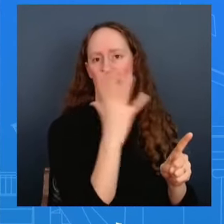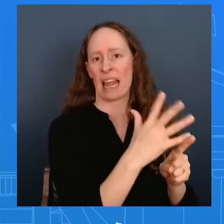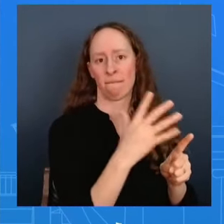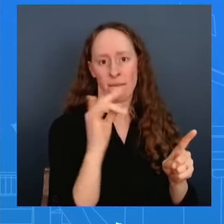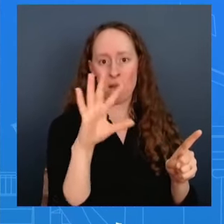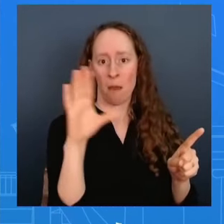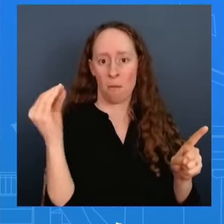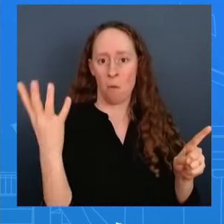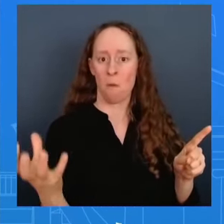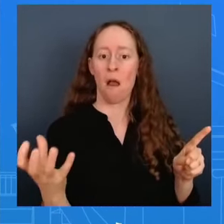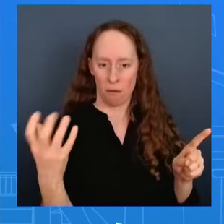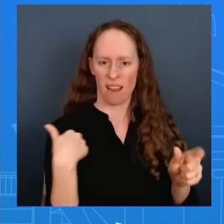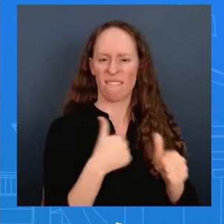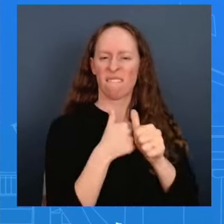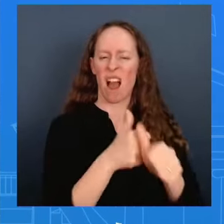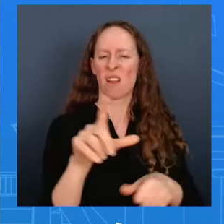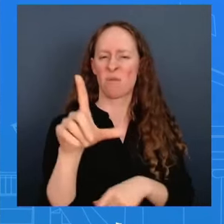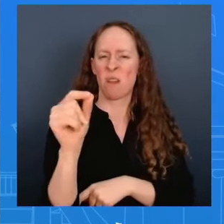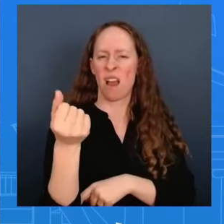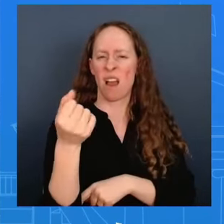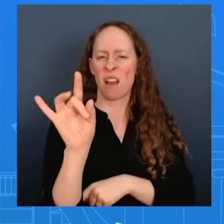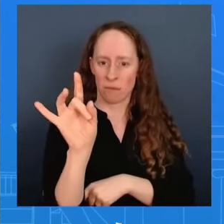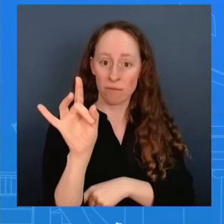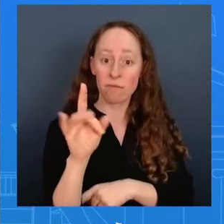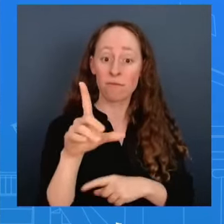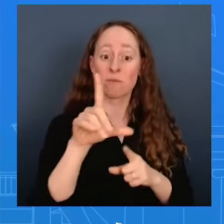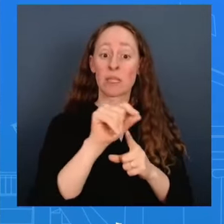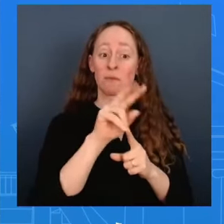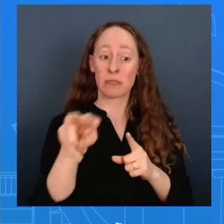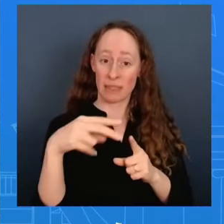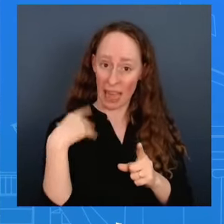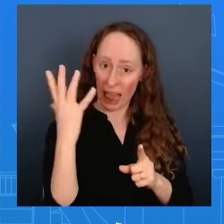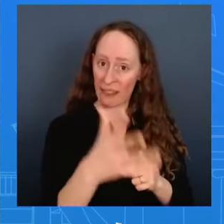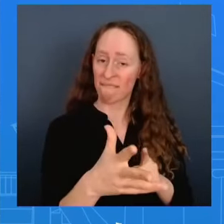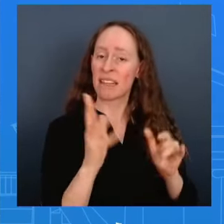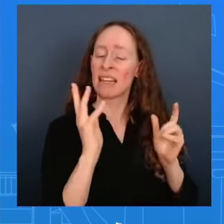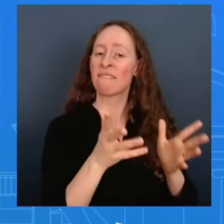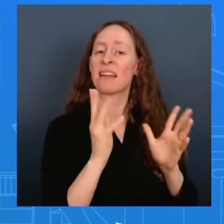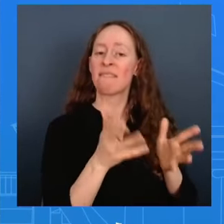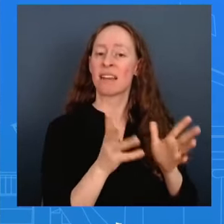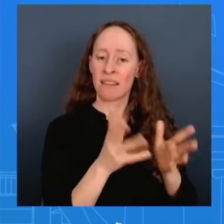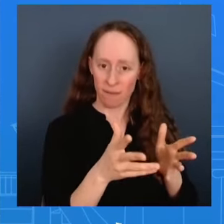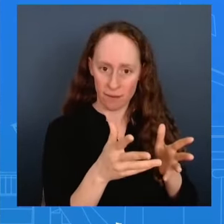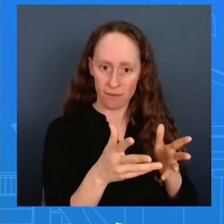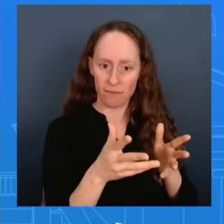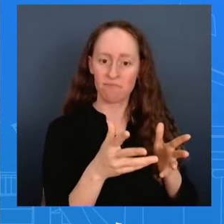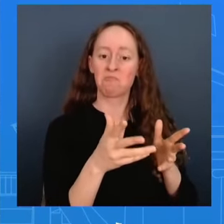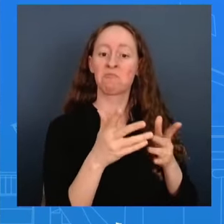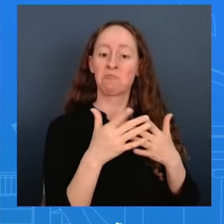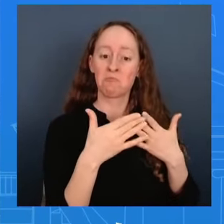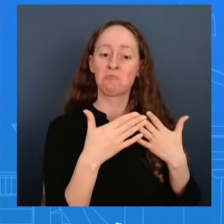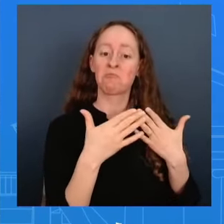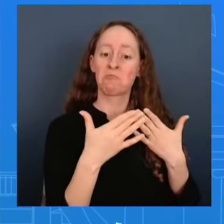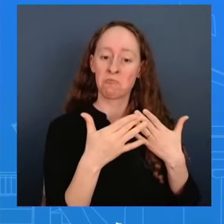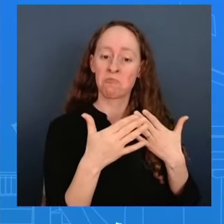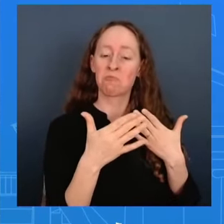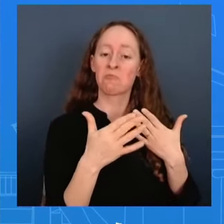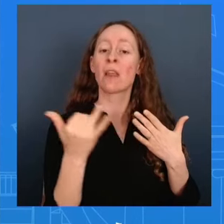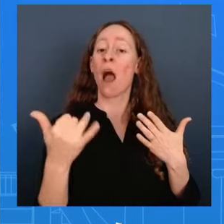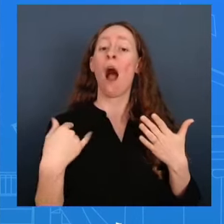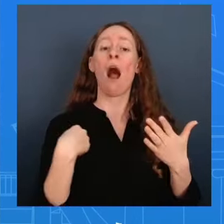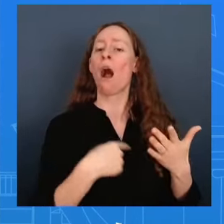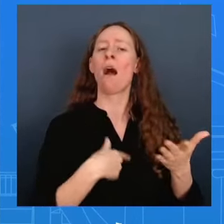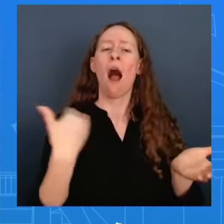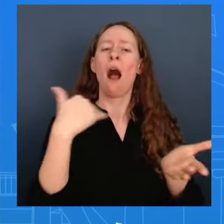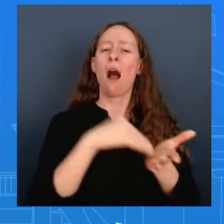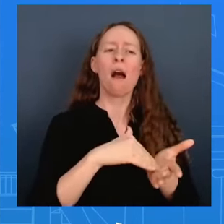as a result of that in the fall of 2022 we started a process we opened up a portal that was open i think in